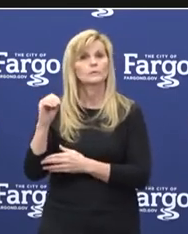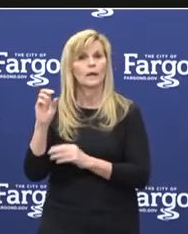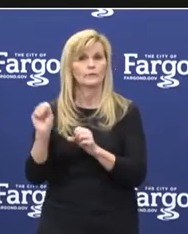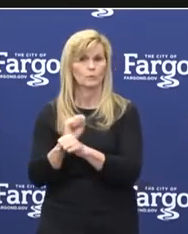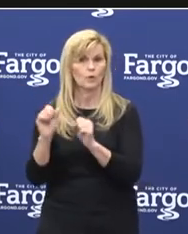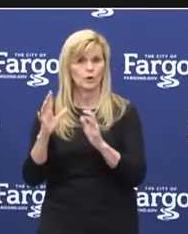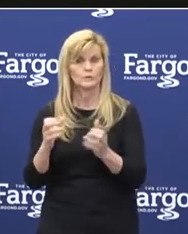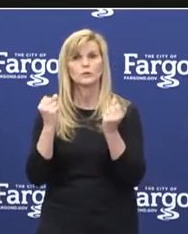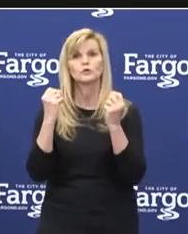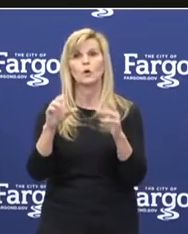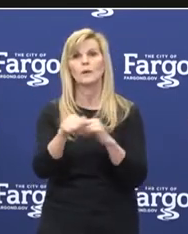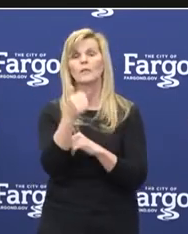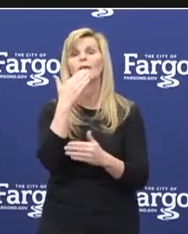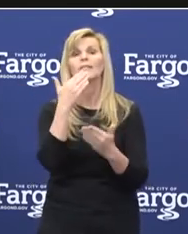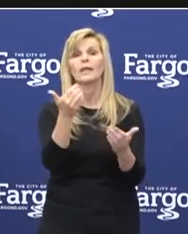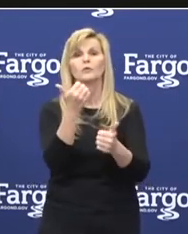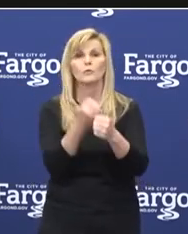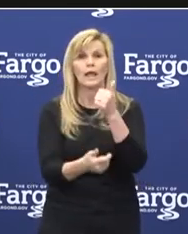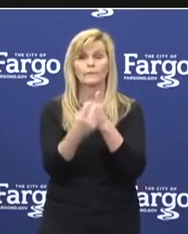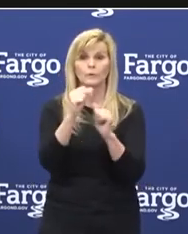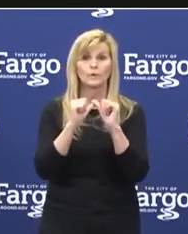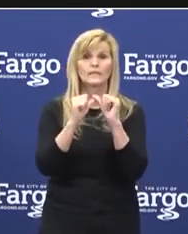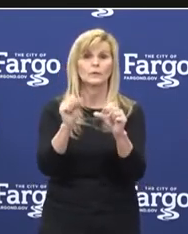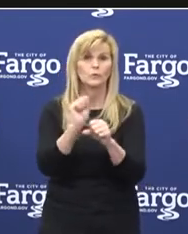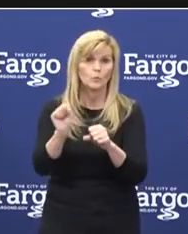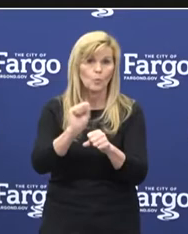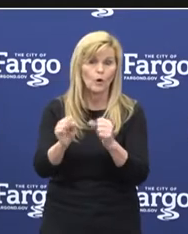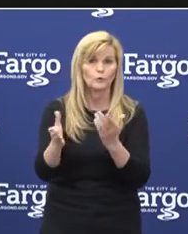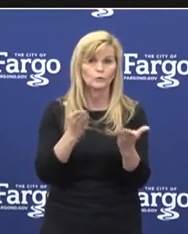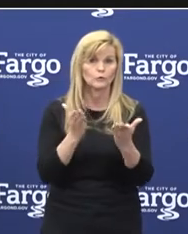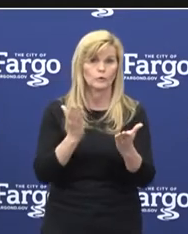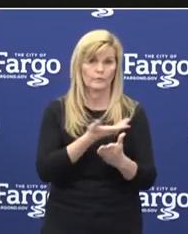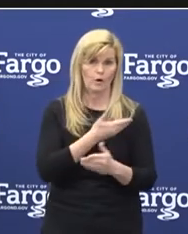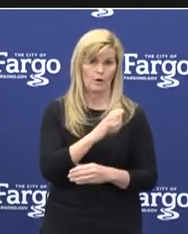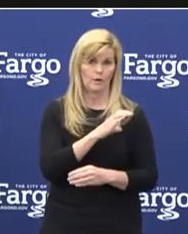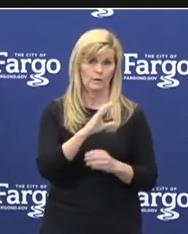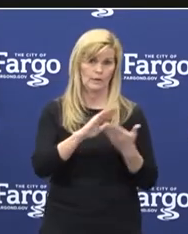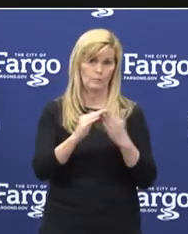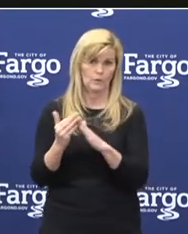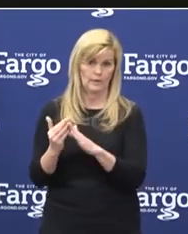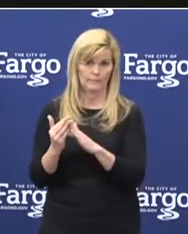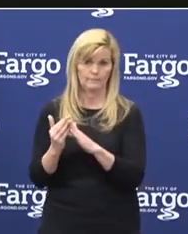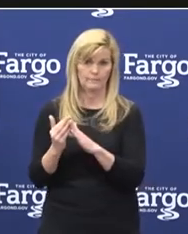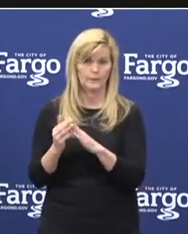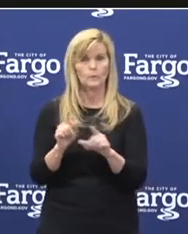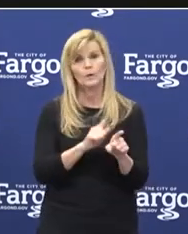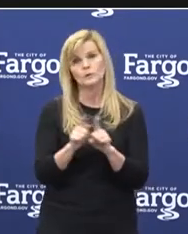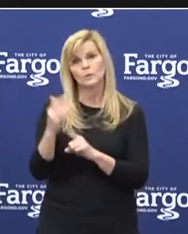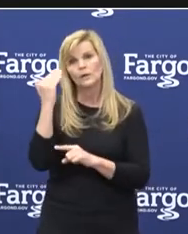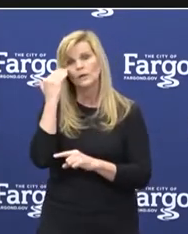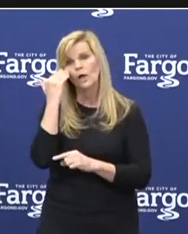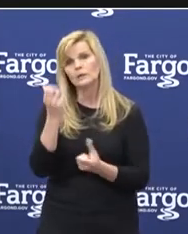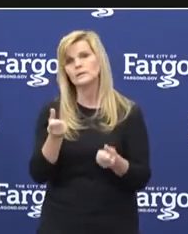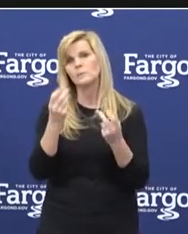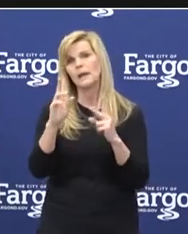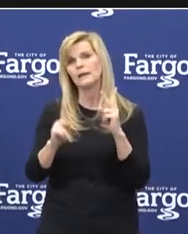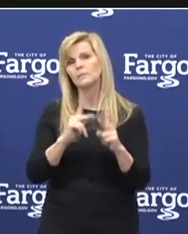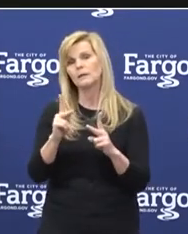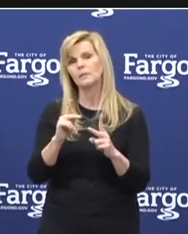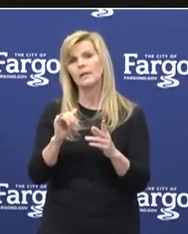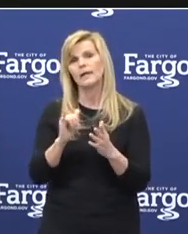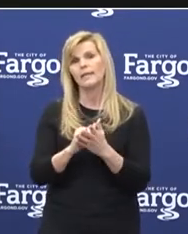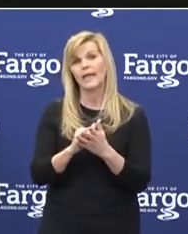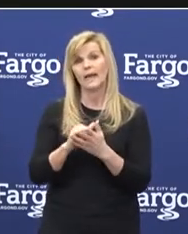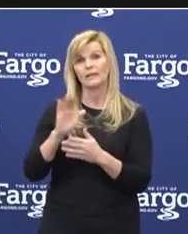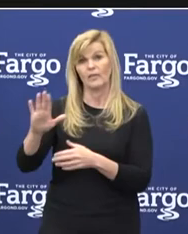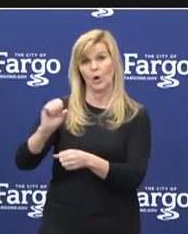others. Thank you to everyone who has continued to work diligently to serve our community. We also want to acknowledge the many who had to put their